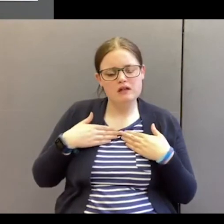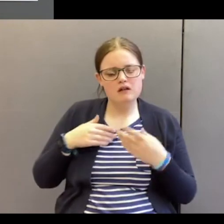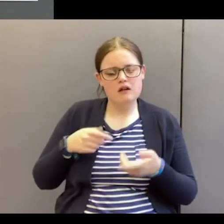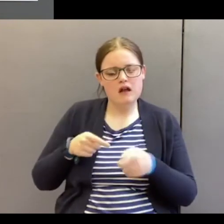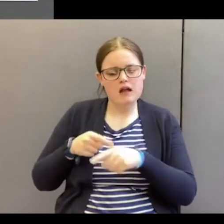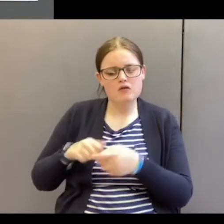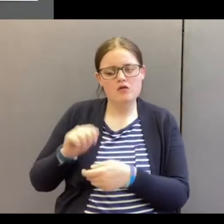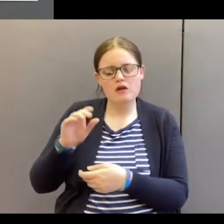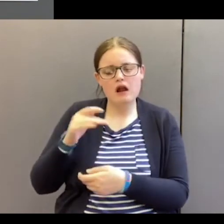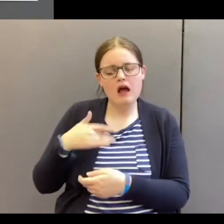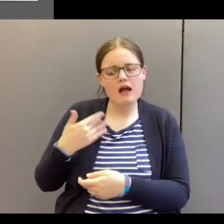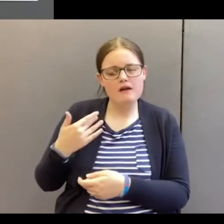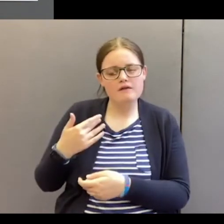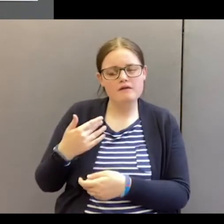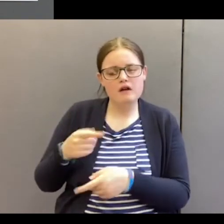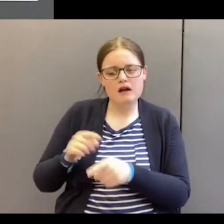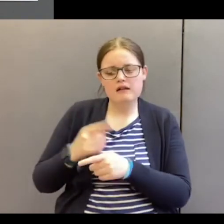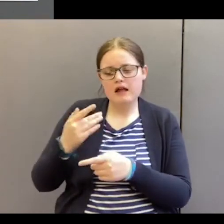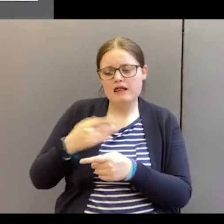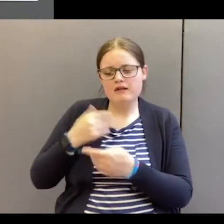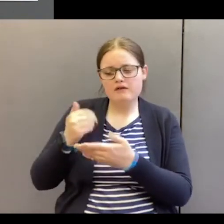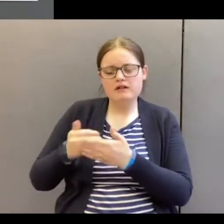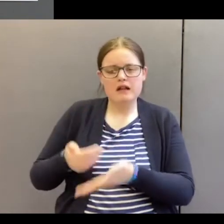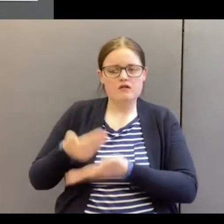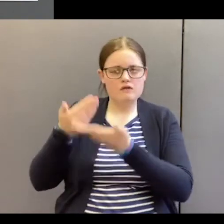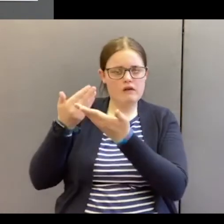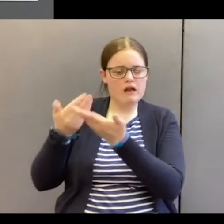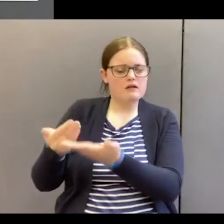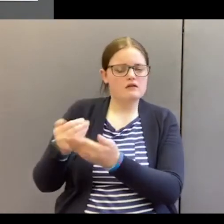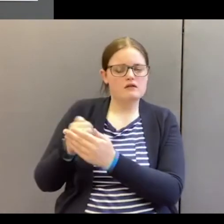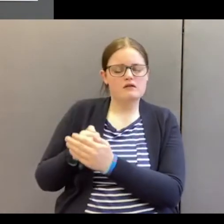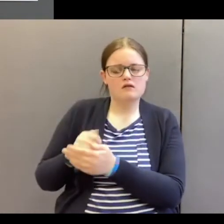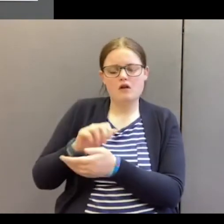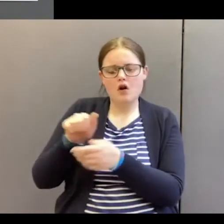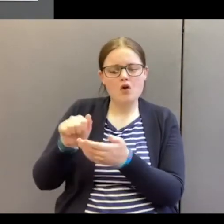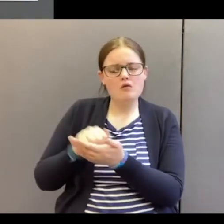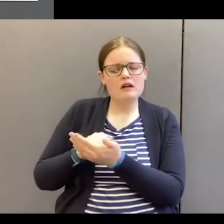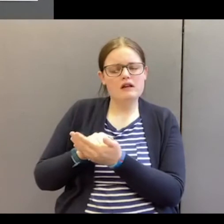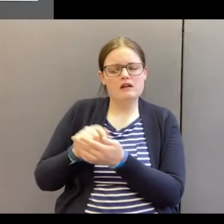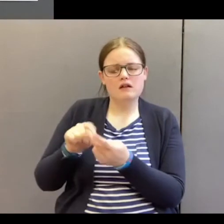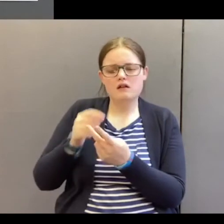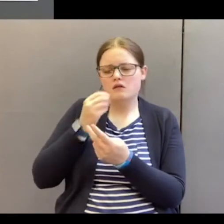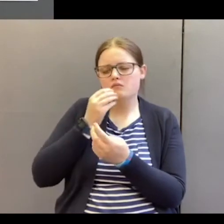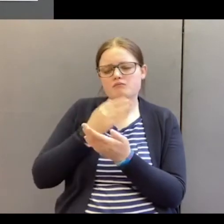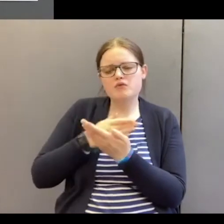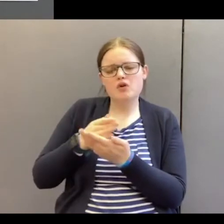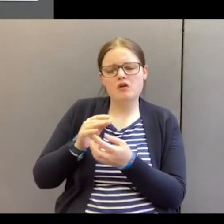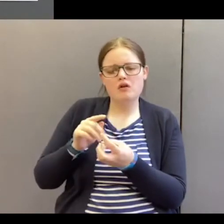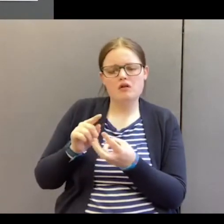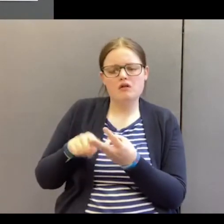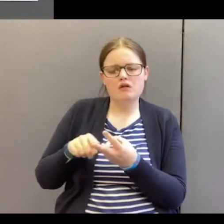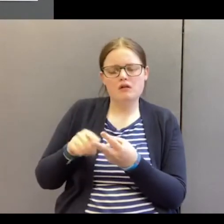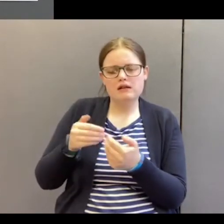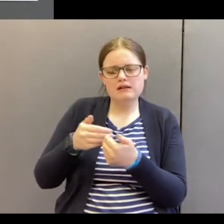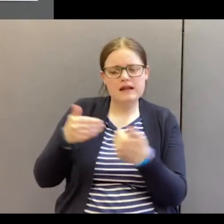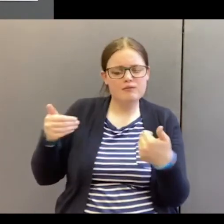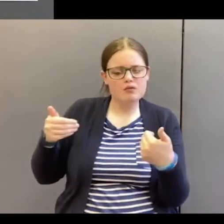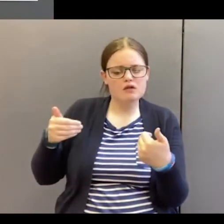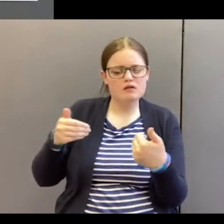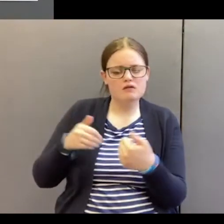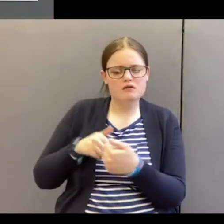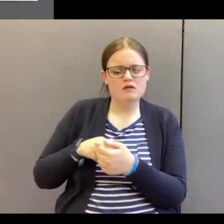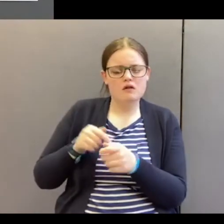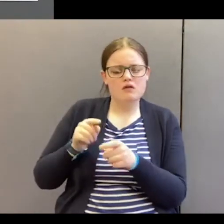as a living sacrifice, holy, pure, separate, and